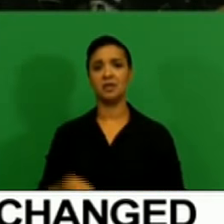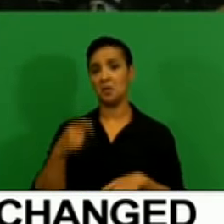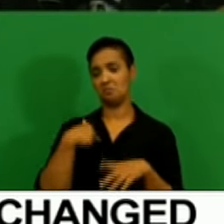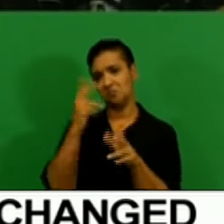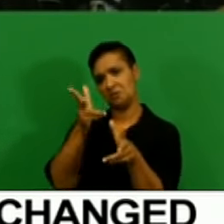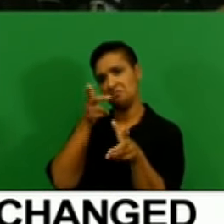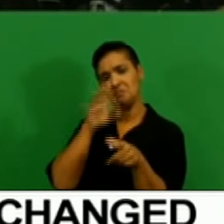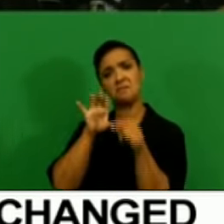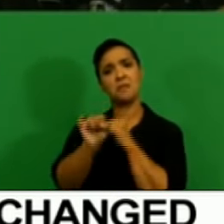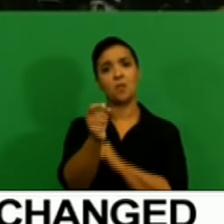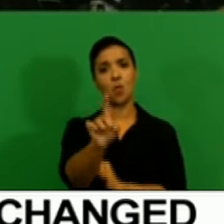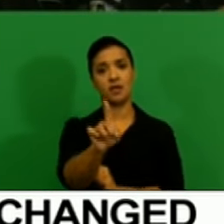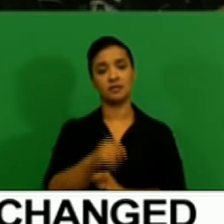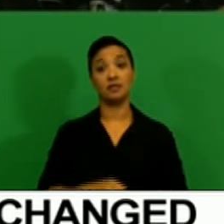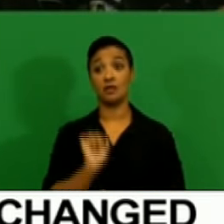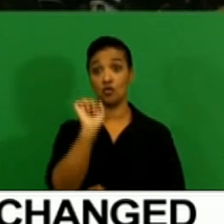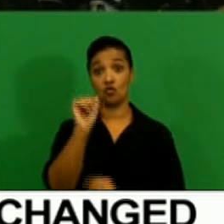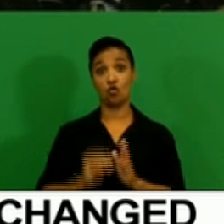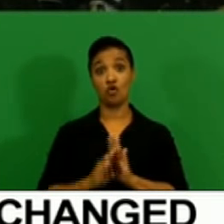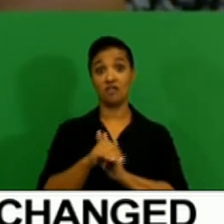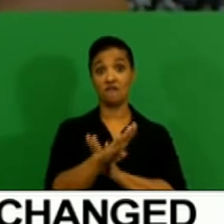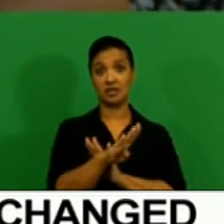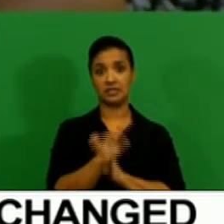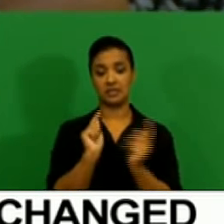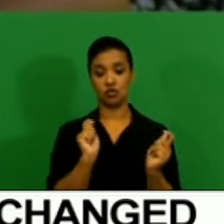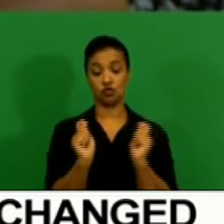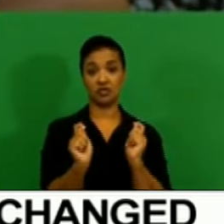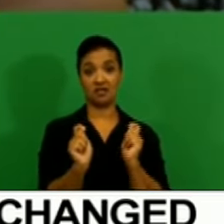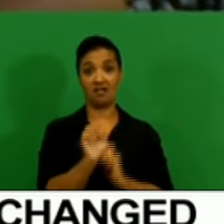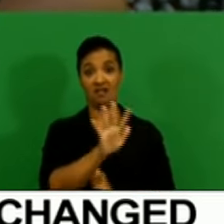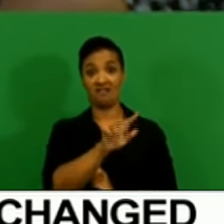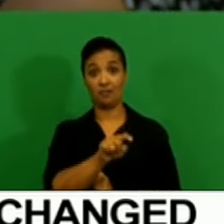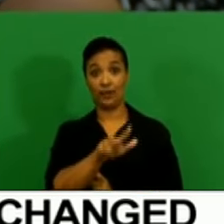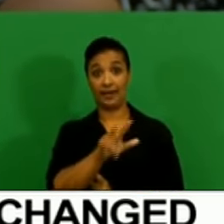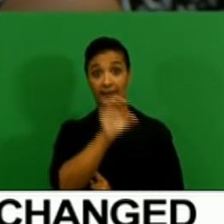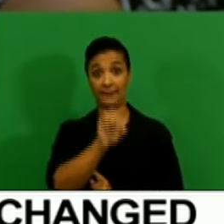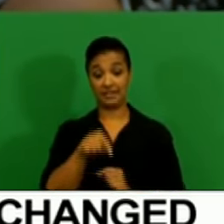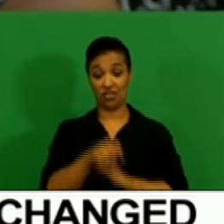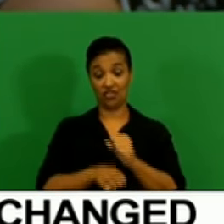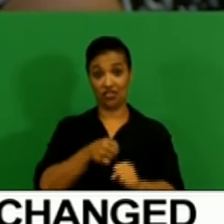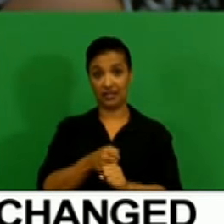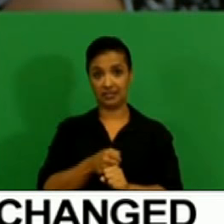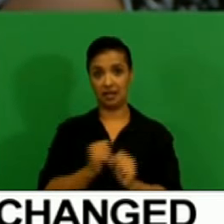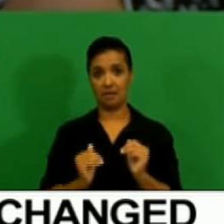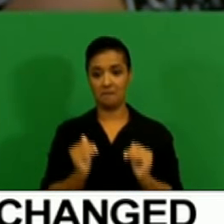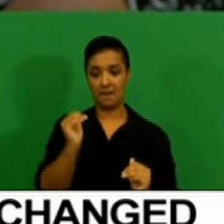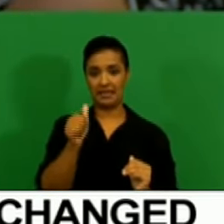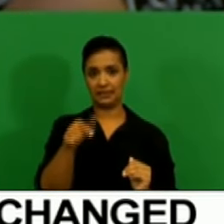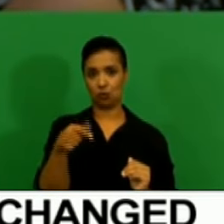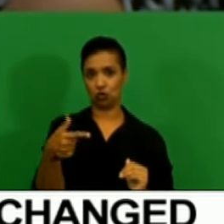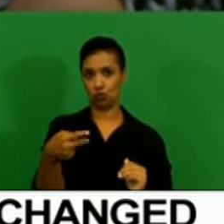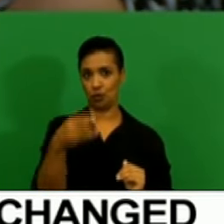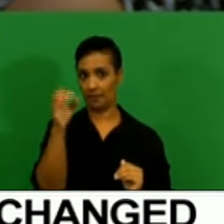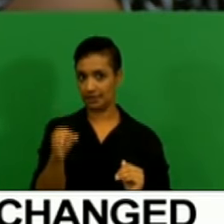inflation forecast has moved from 5.8% average for this year to 6.2%. So, number one,